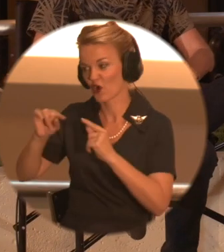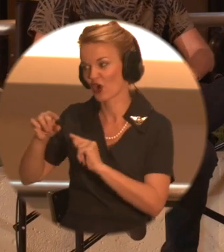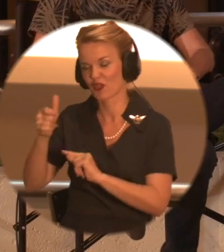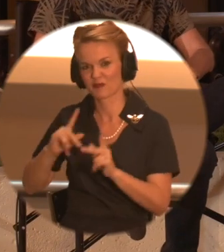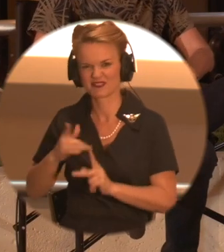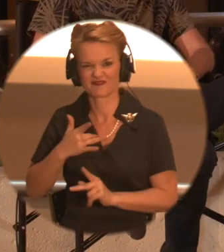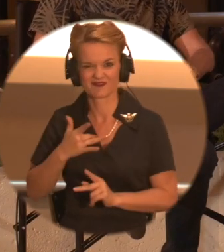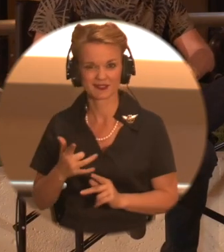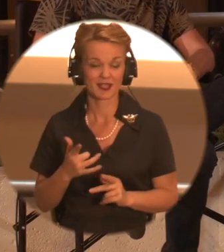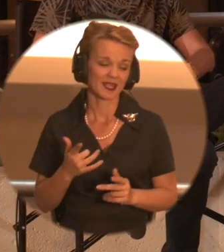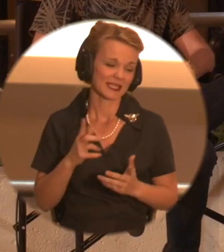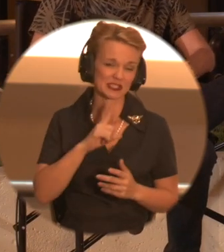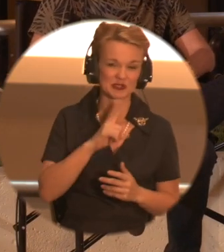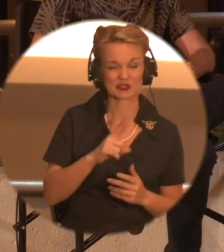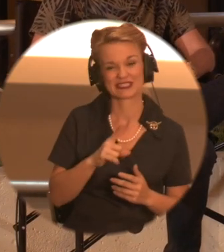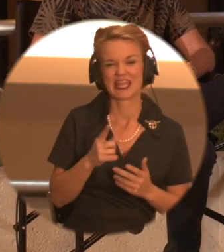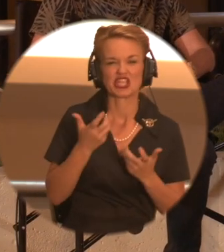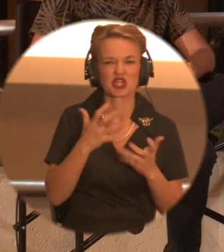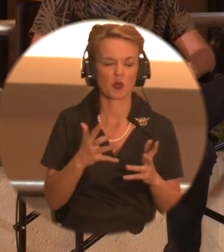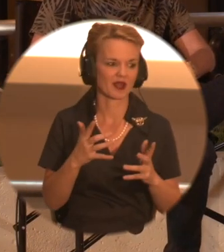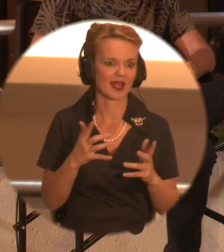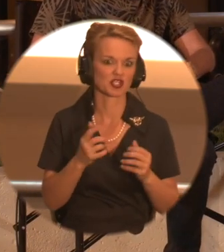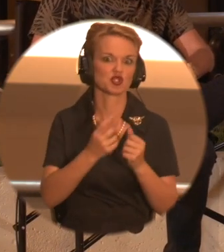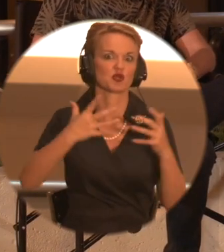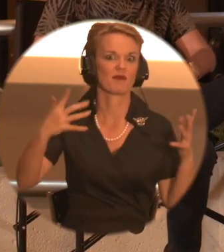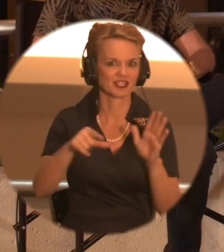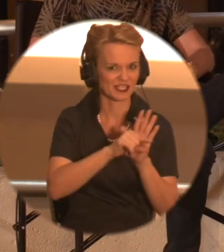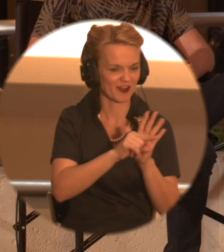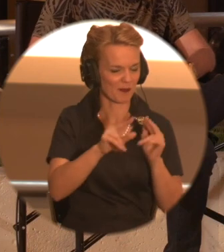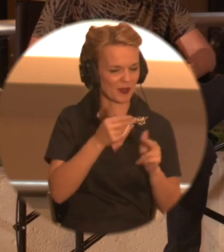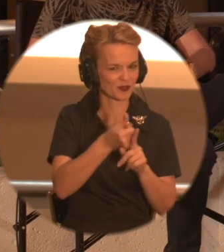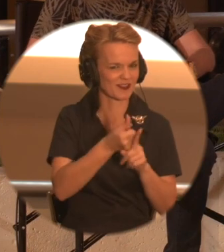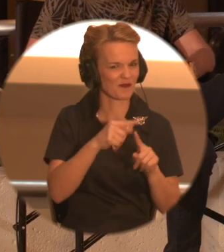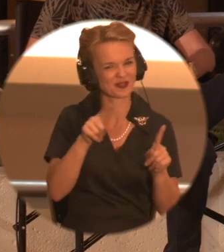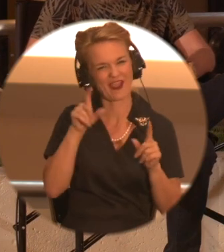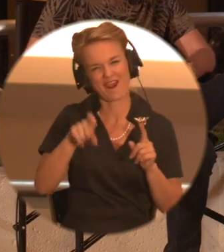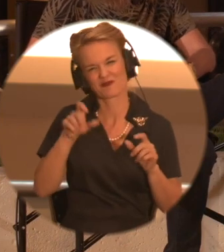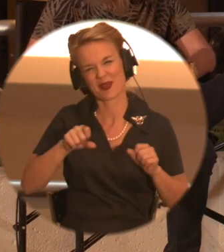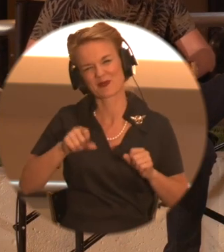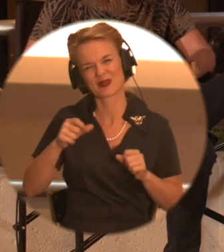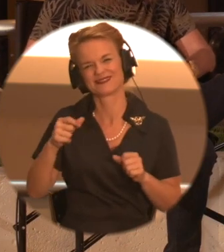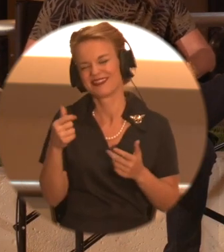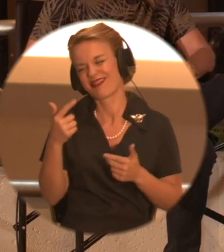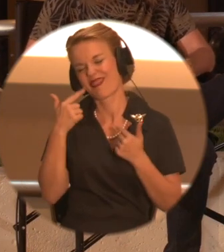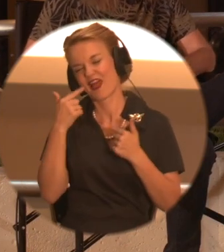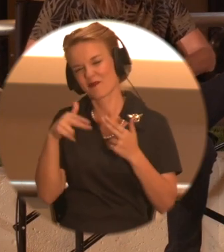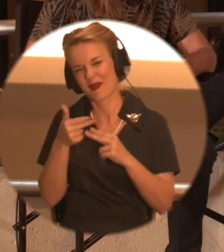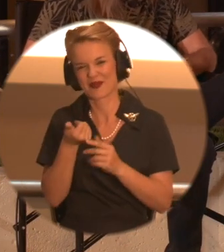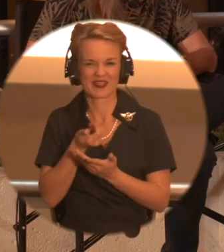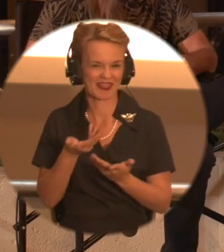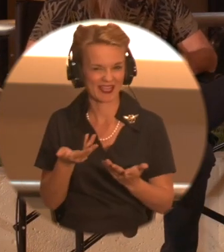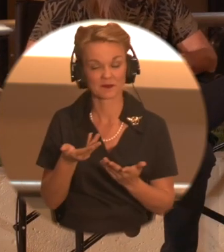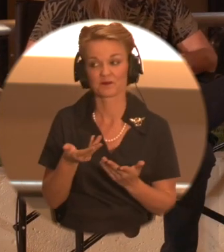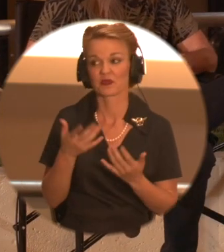that is endearing. You don't want to go too far. Yeah. But just enough. You're like, I've got to be able to laugh at myself. You know, yes. Uh, we have to get going soon. Uh, because I'm,